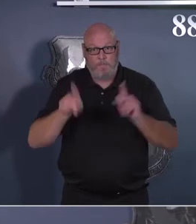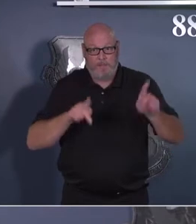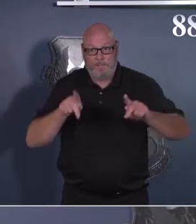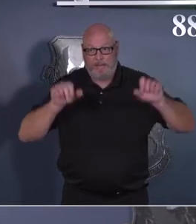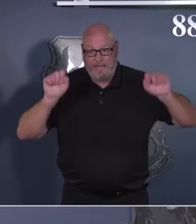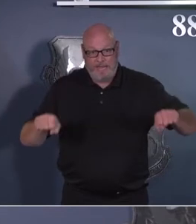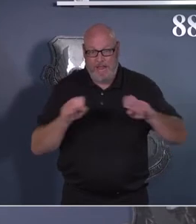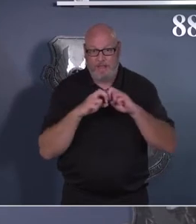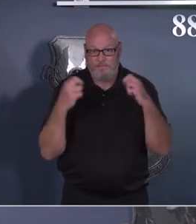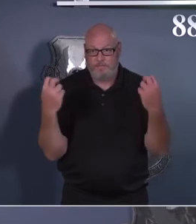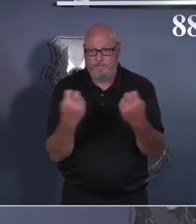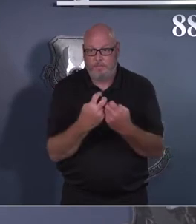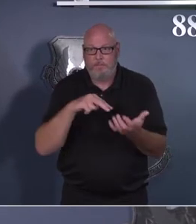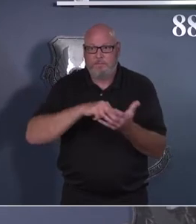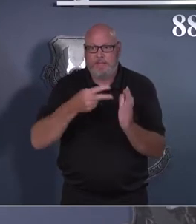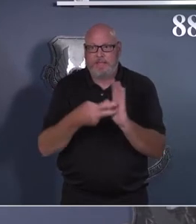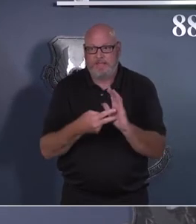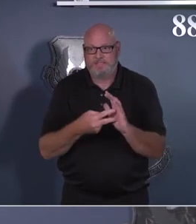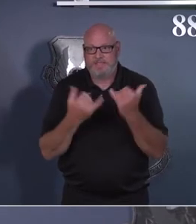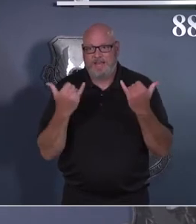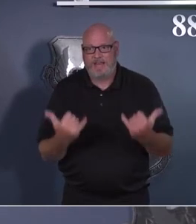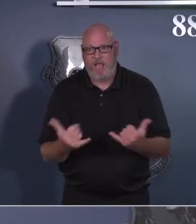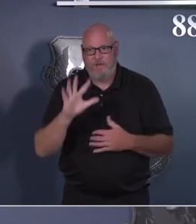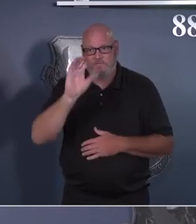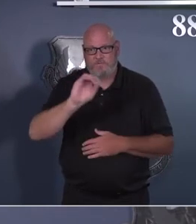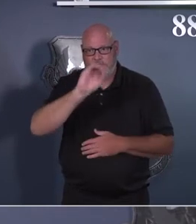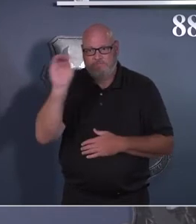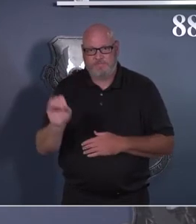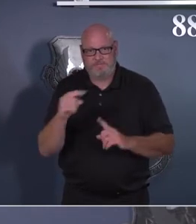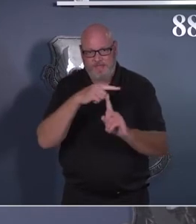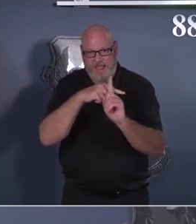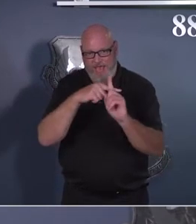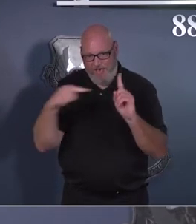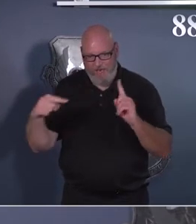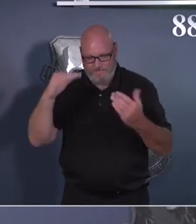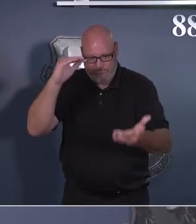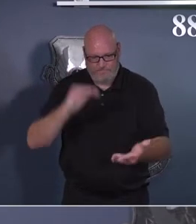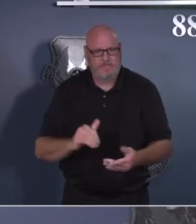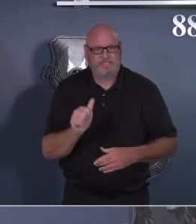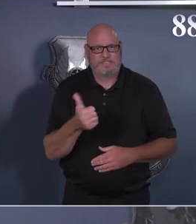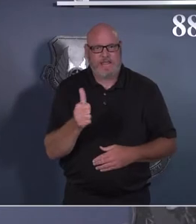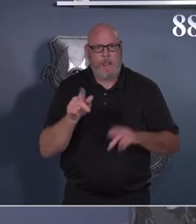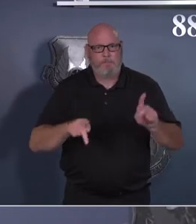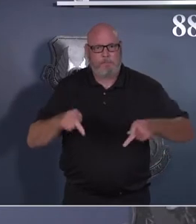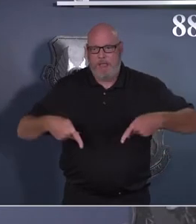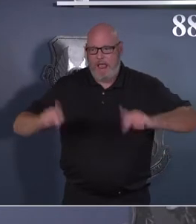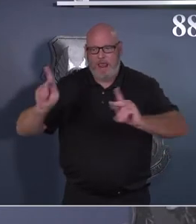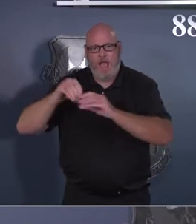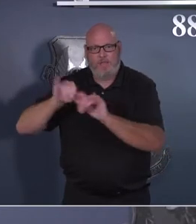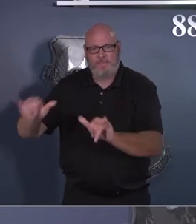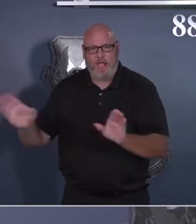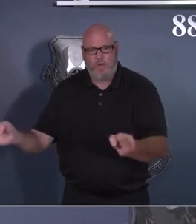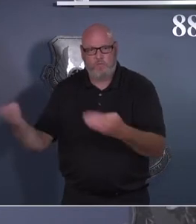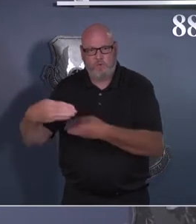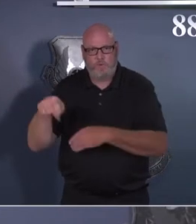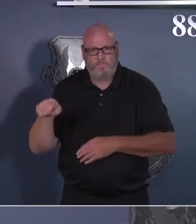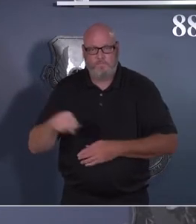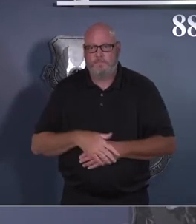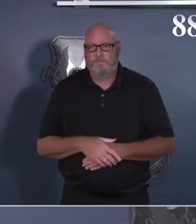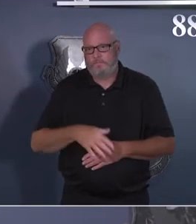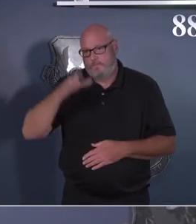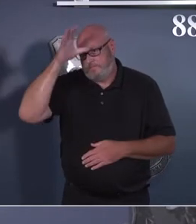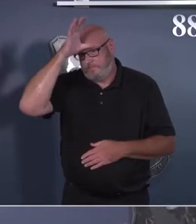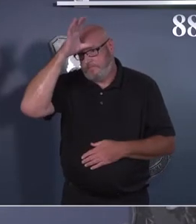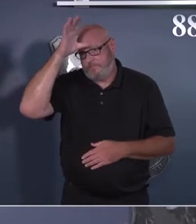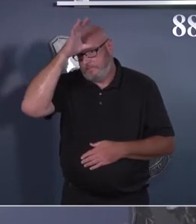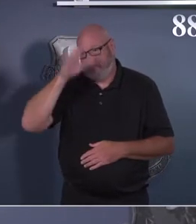no more than 10 people should be in that room. And it's also based off of physical distancing. You need to make sure that you have six foot of physical distancing between